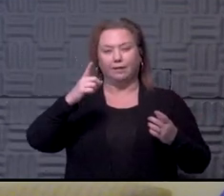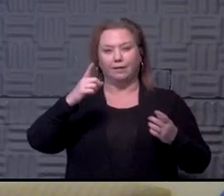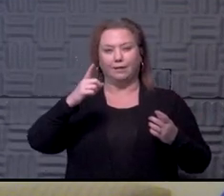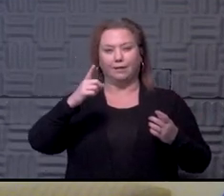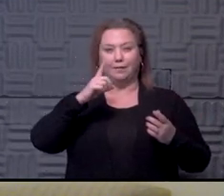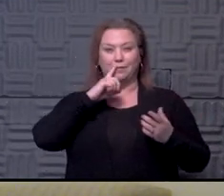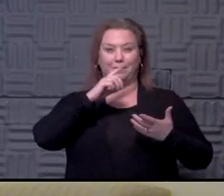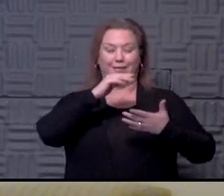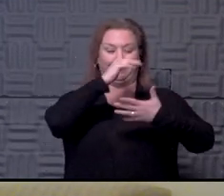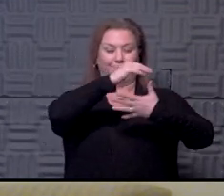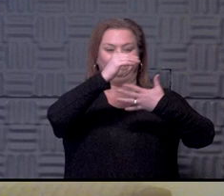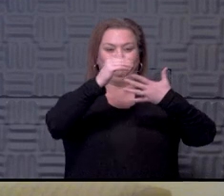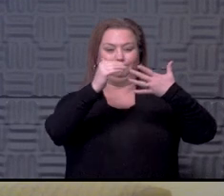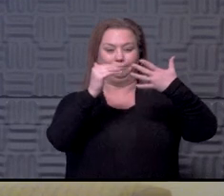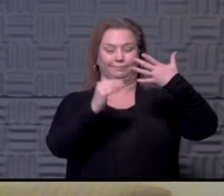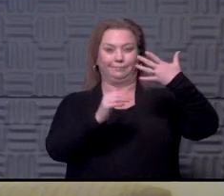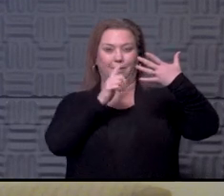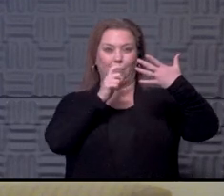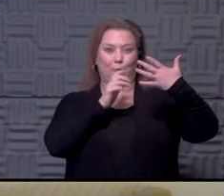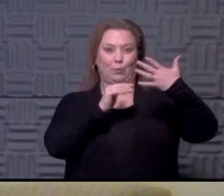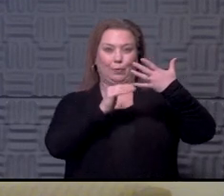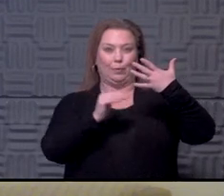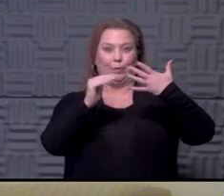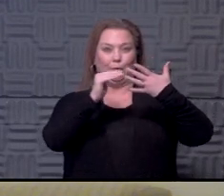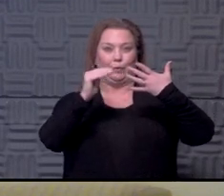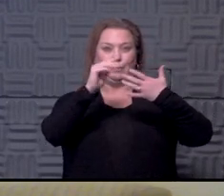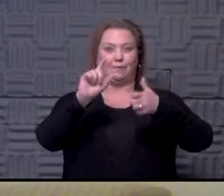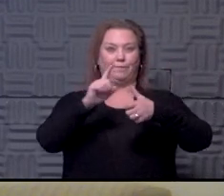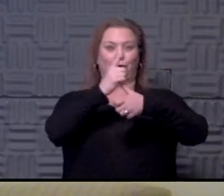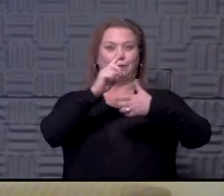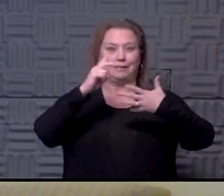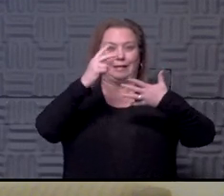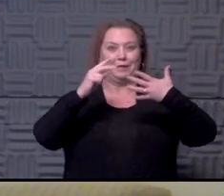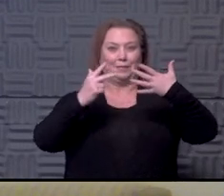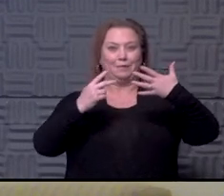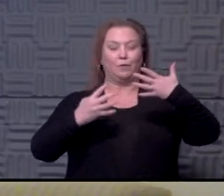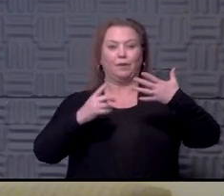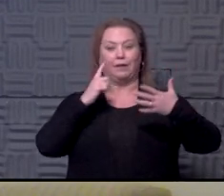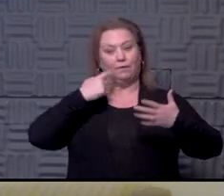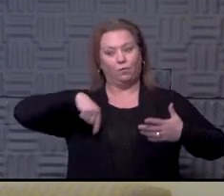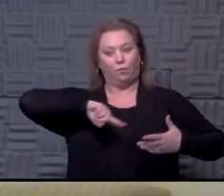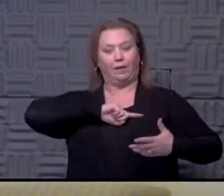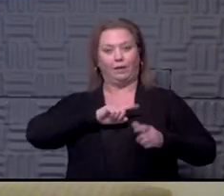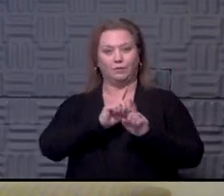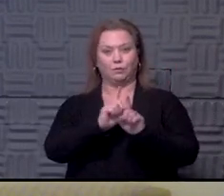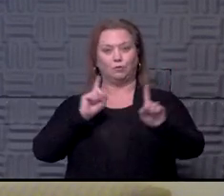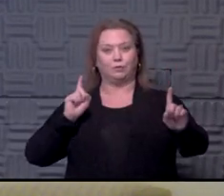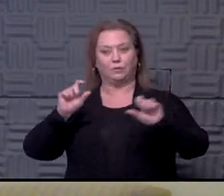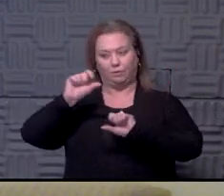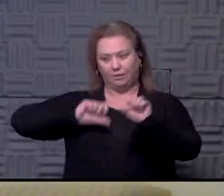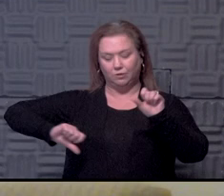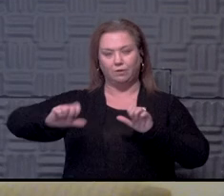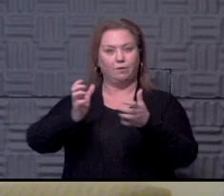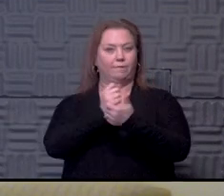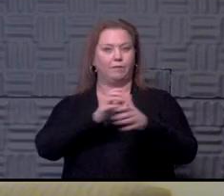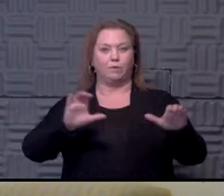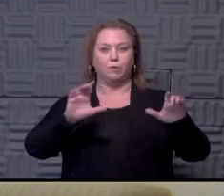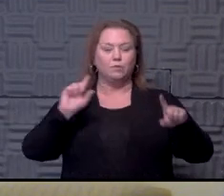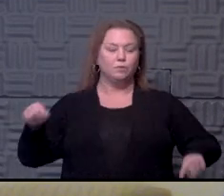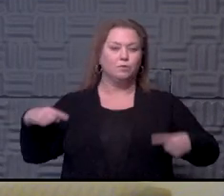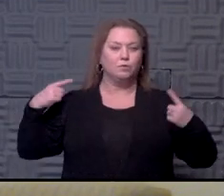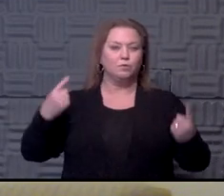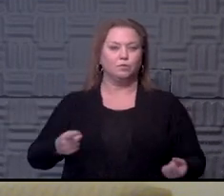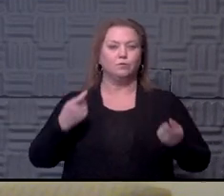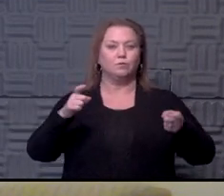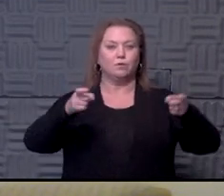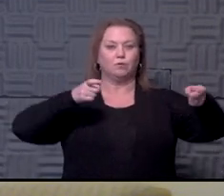pecking order. As long as we do our thing in terms of social distance and everything that we've done to try to